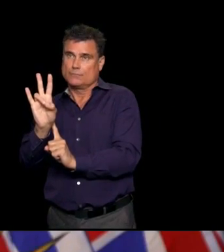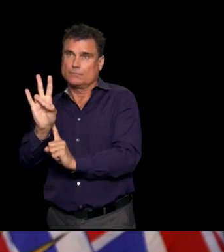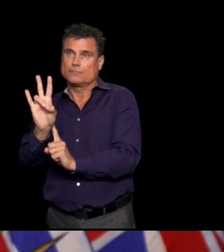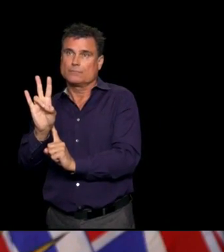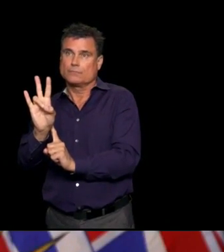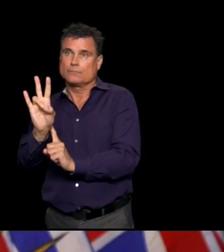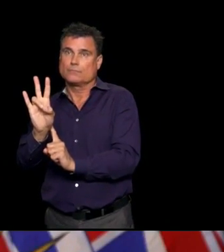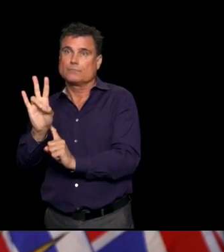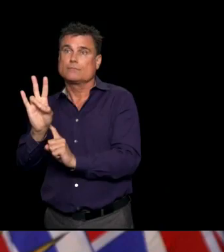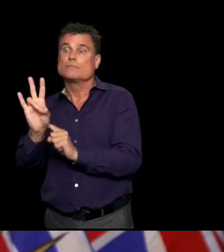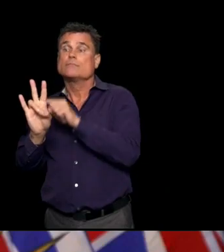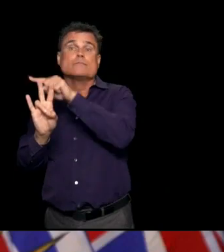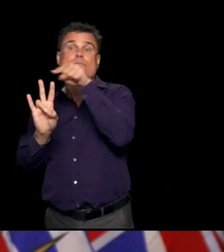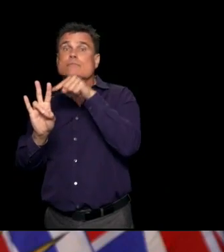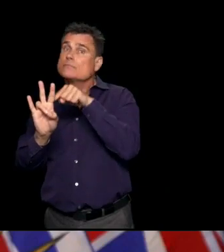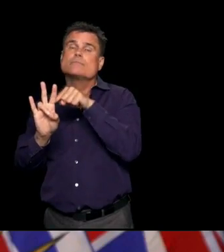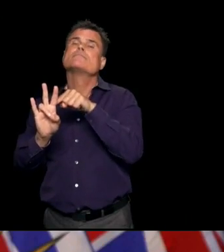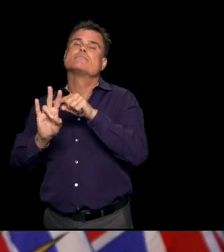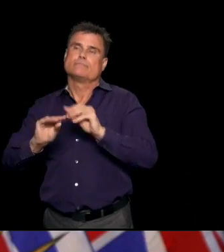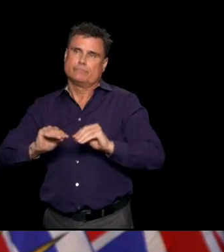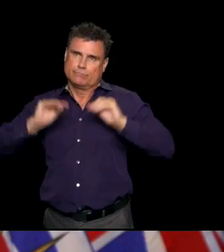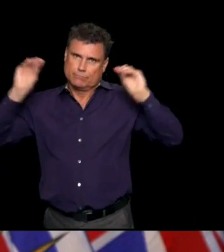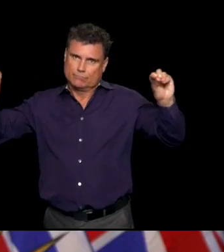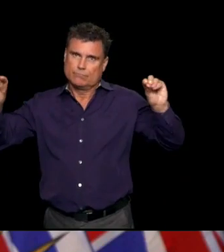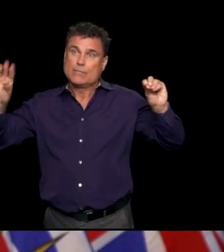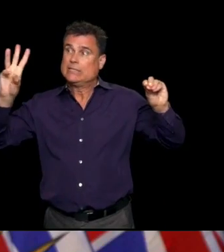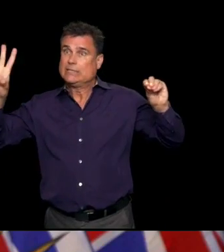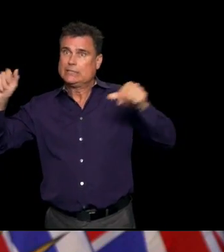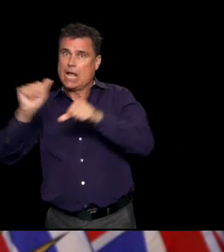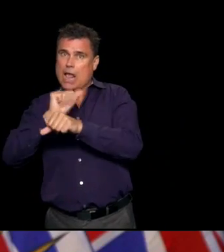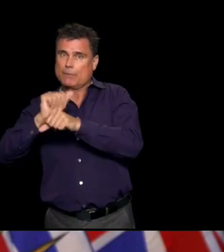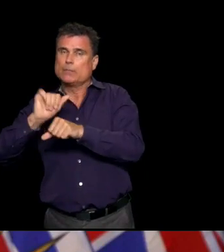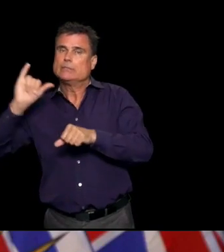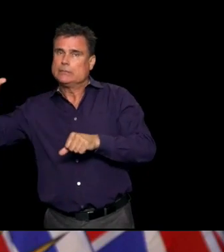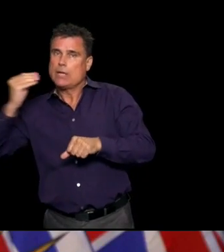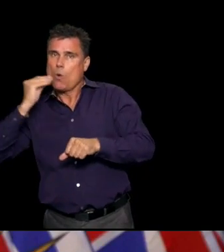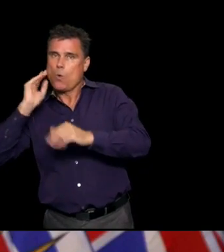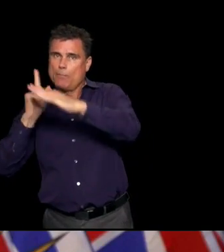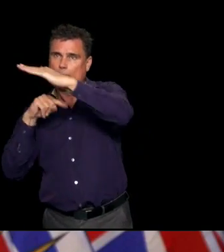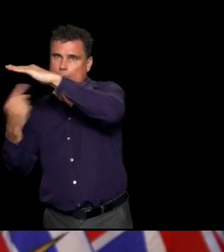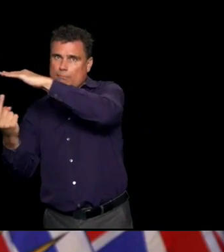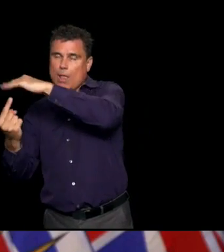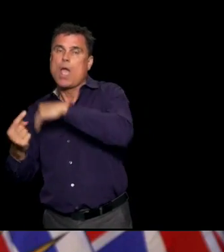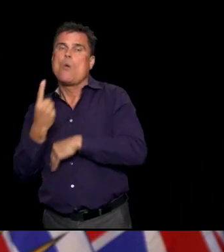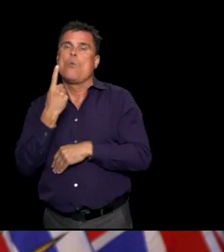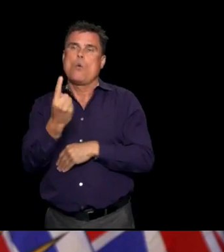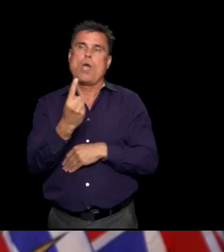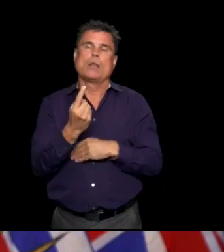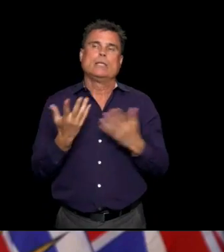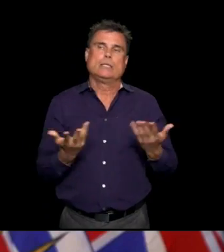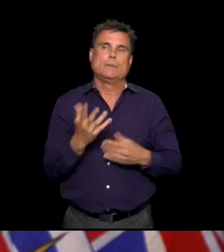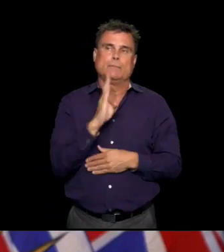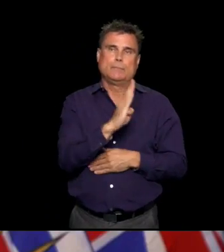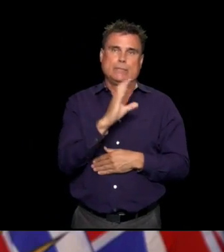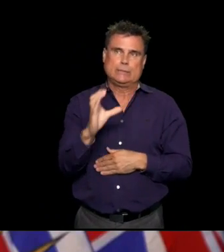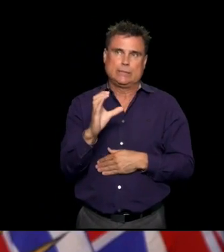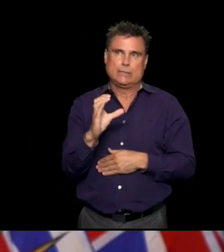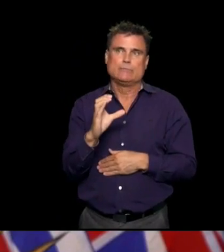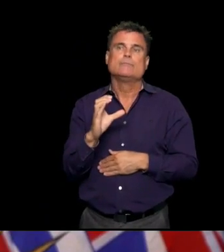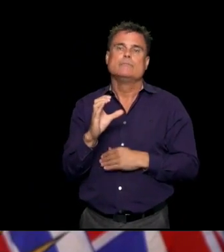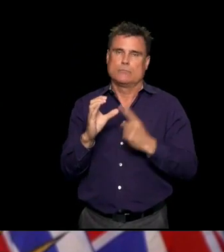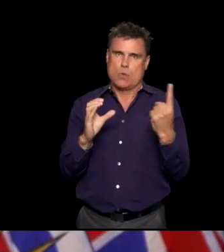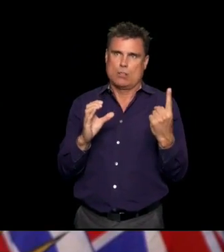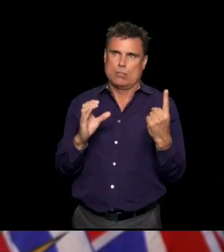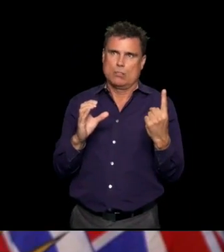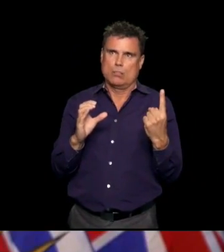more information that will be coming out from Interior Health. We were made aware of the cases earlier this week and